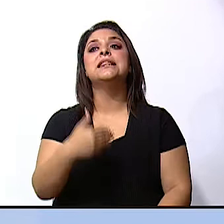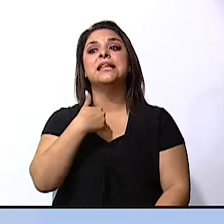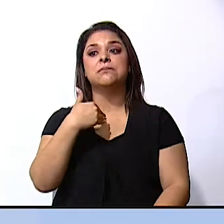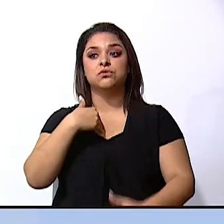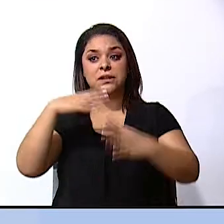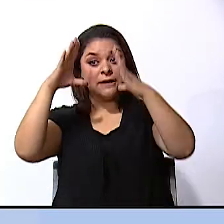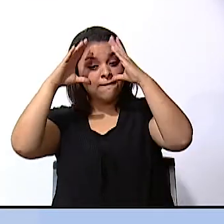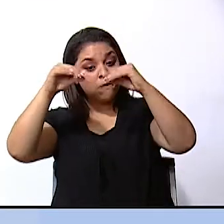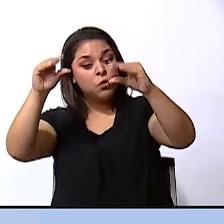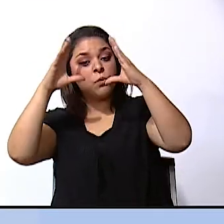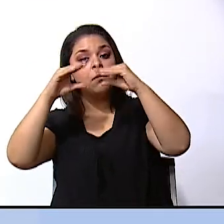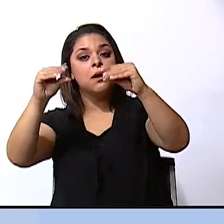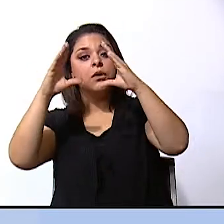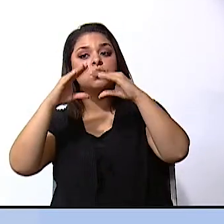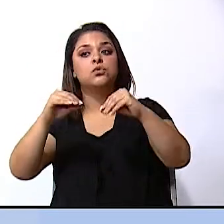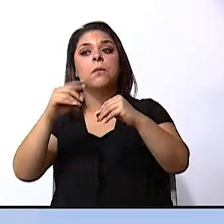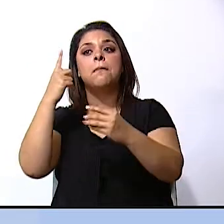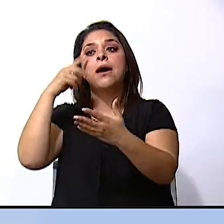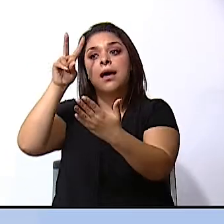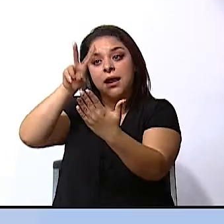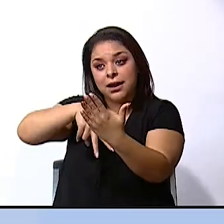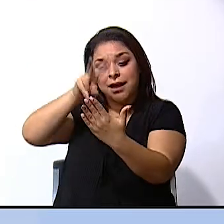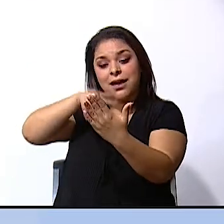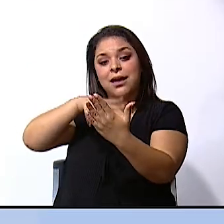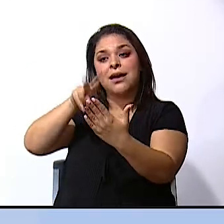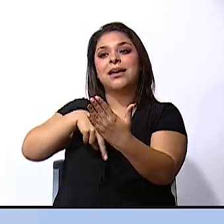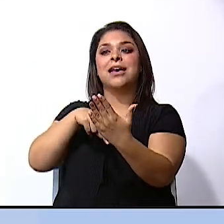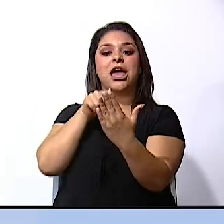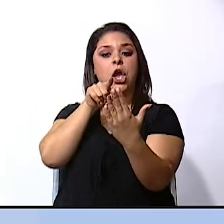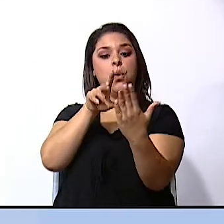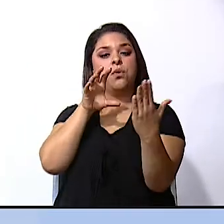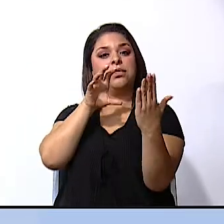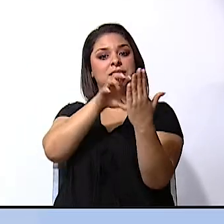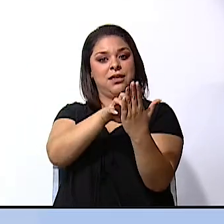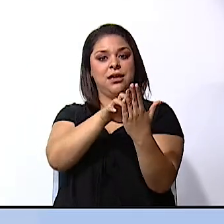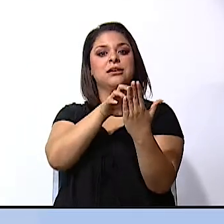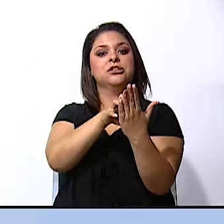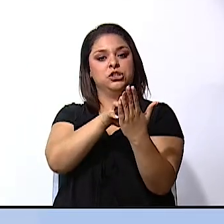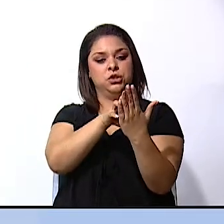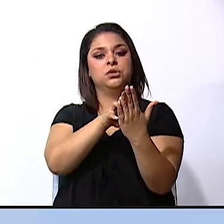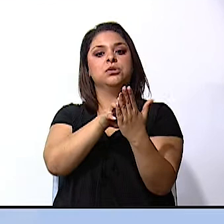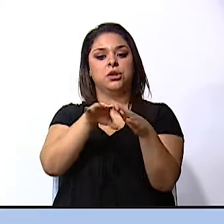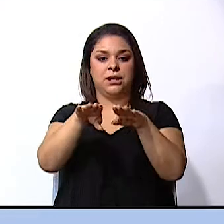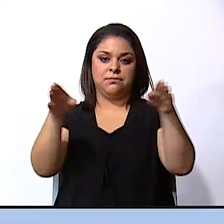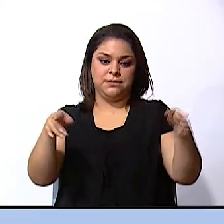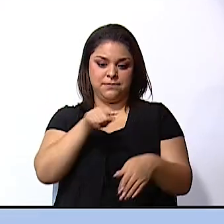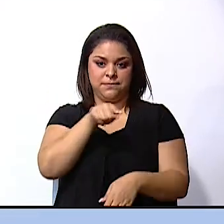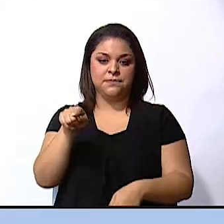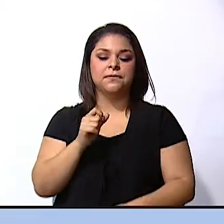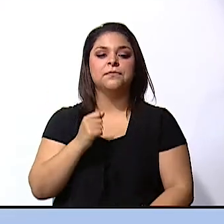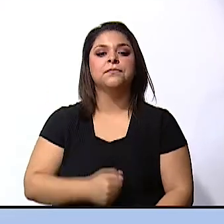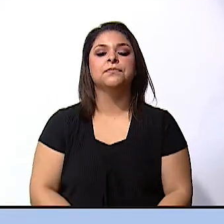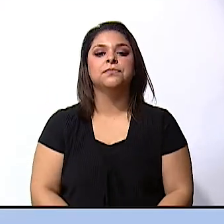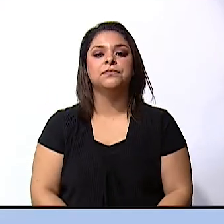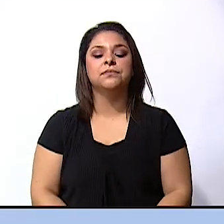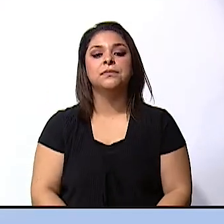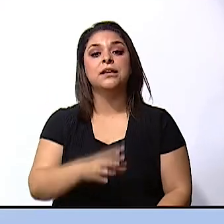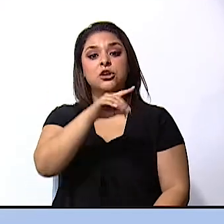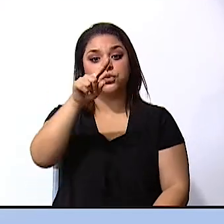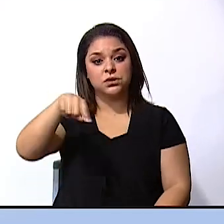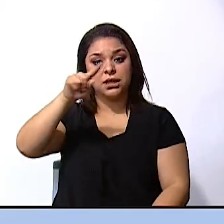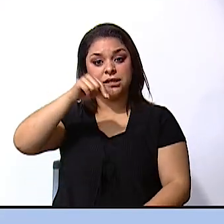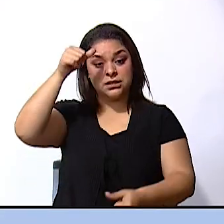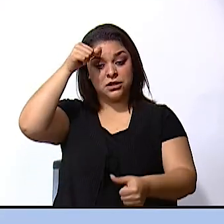from a reading to fill in a text or table and remember